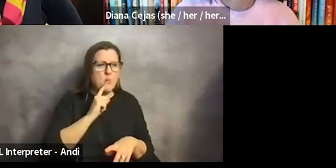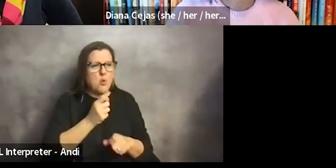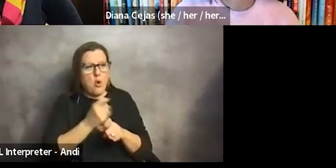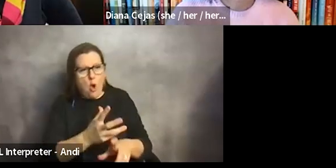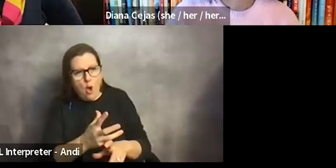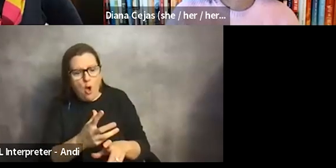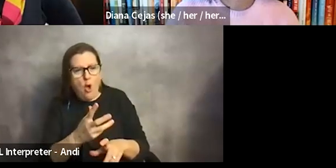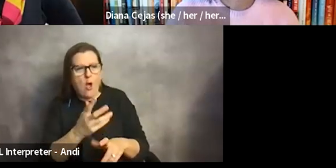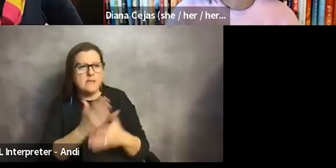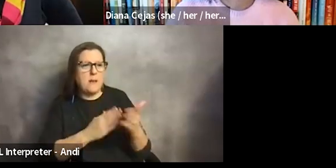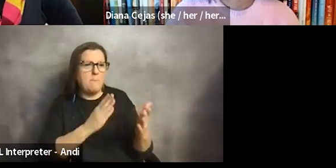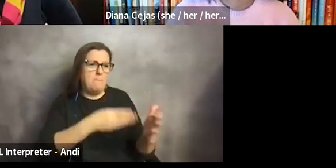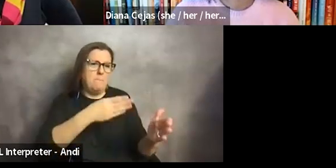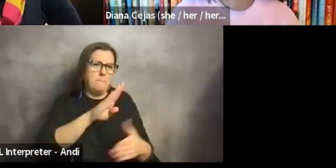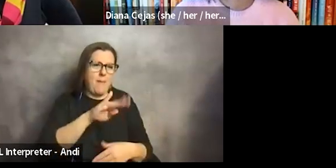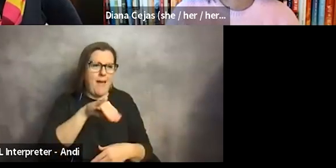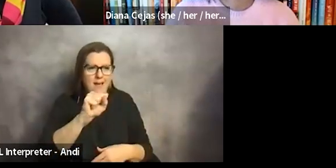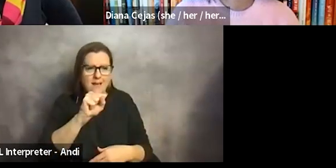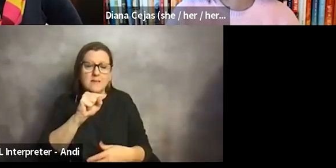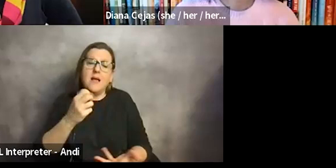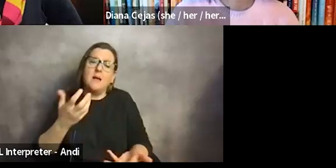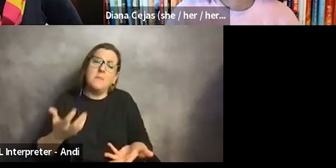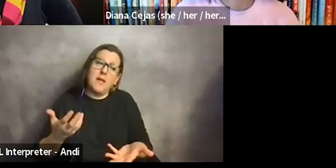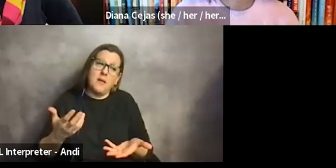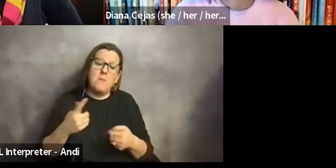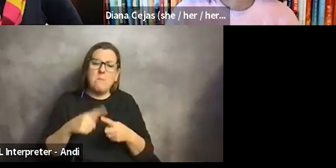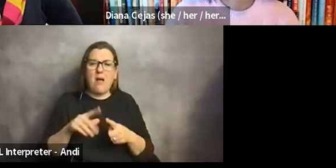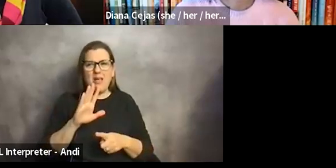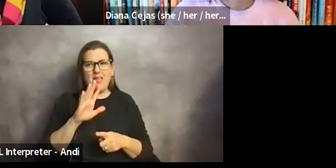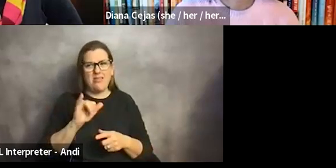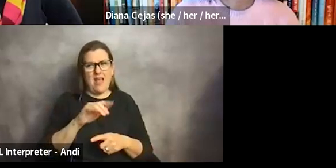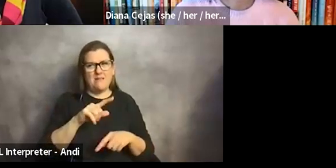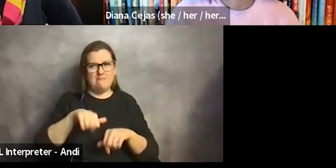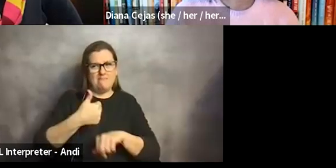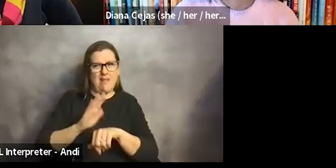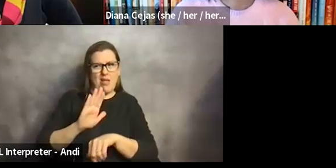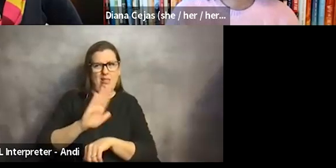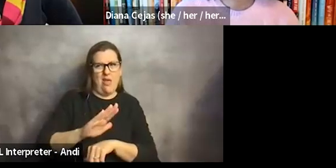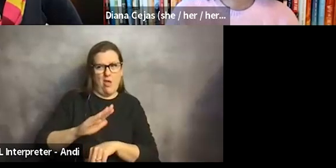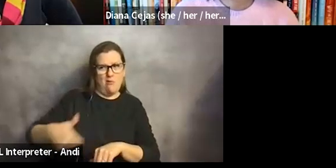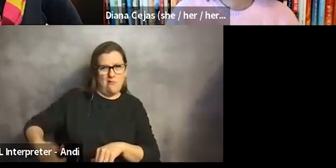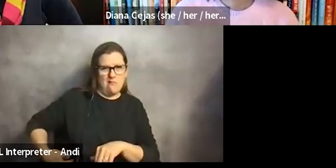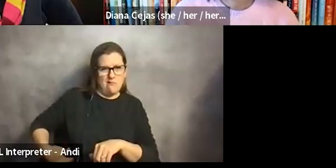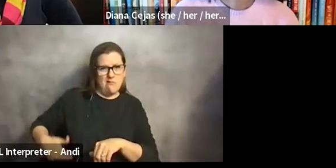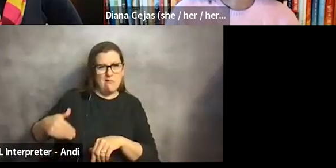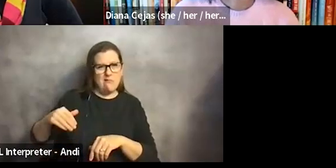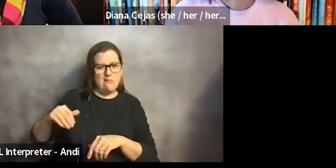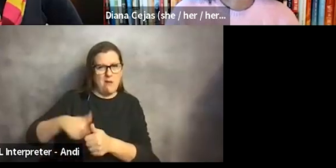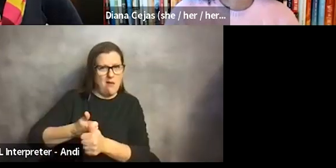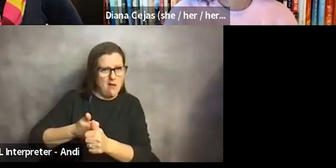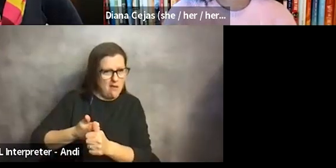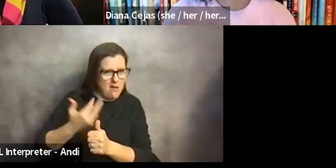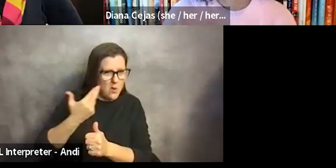some bias. That may be true. Right. But are they leading you down a path to where you're going to start something under, um,